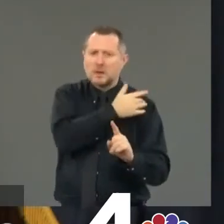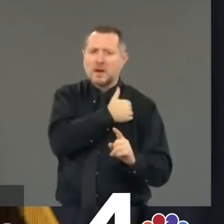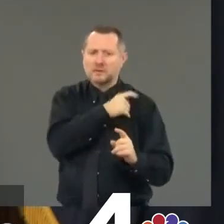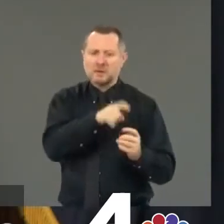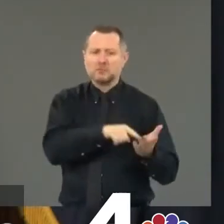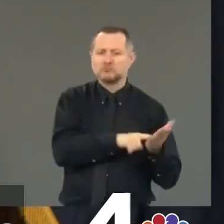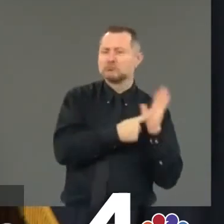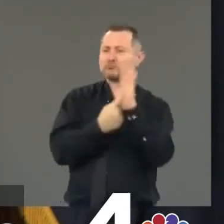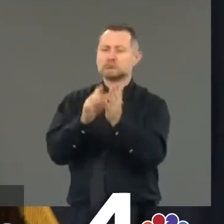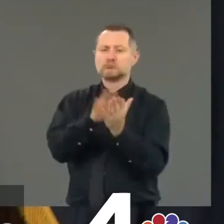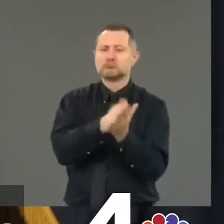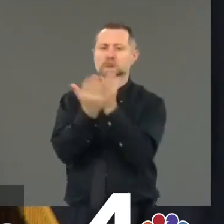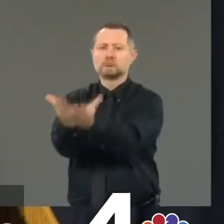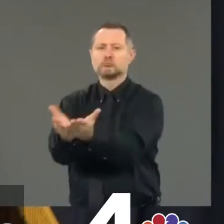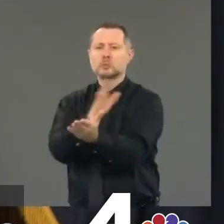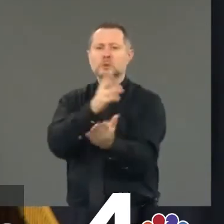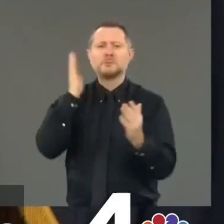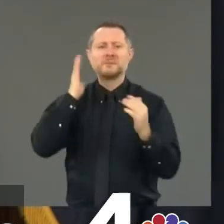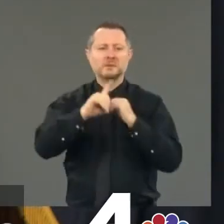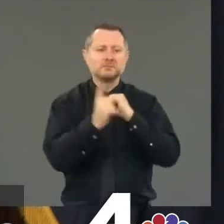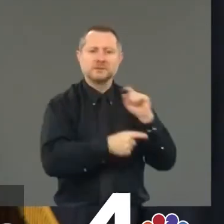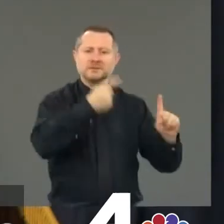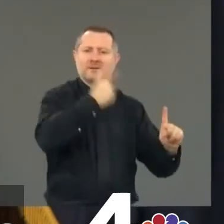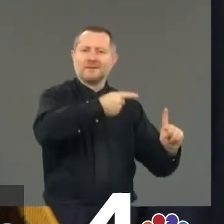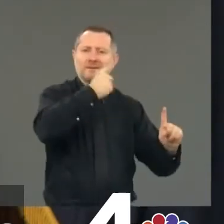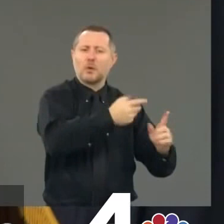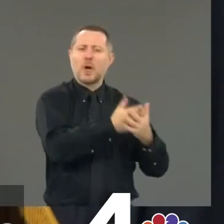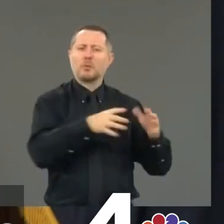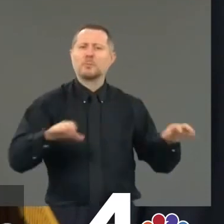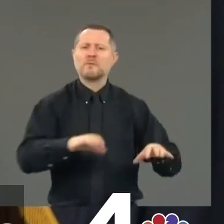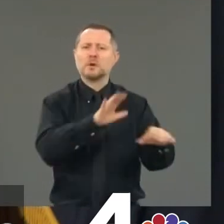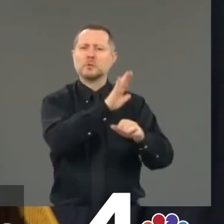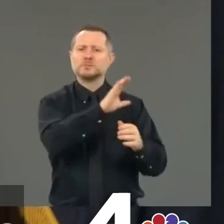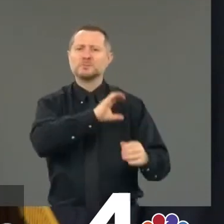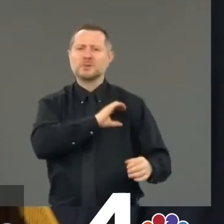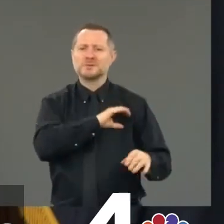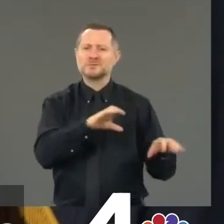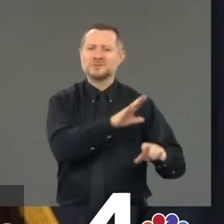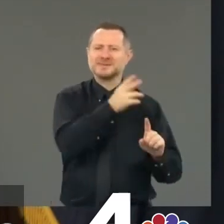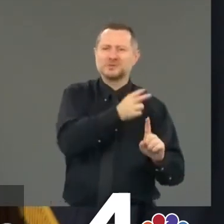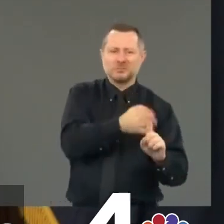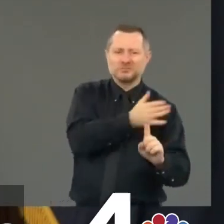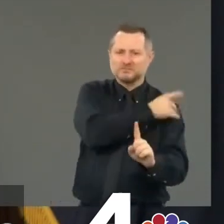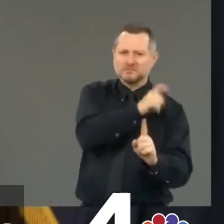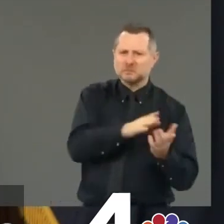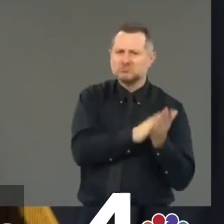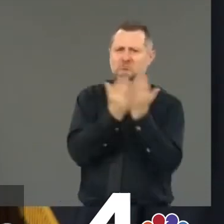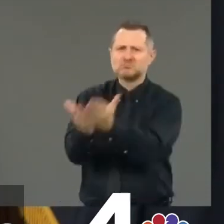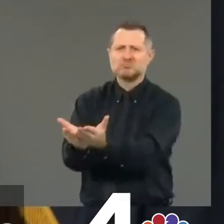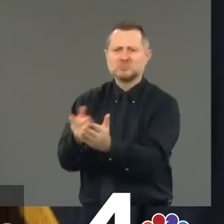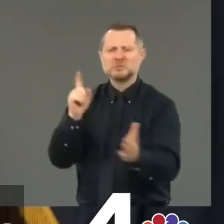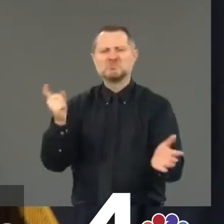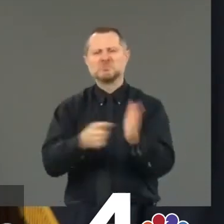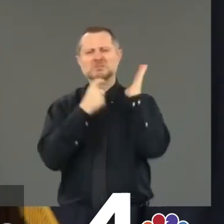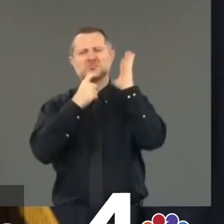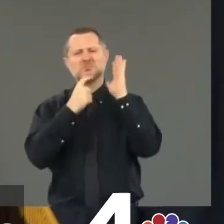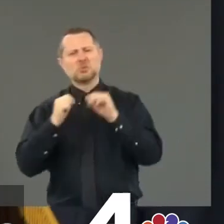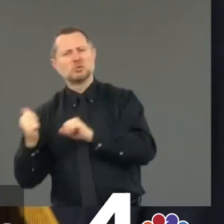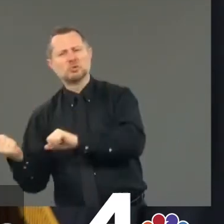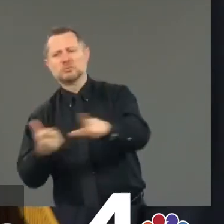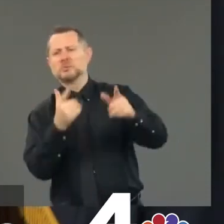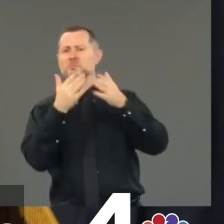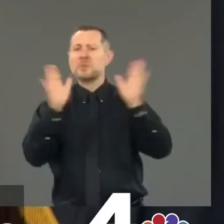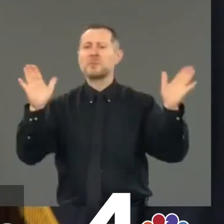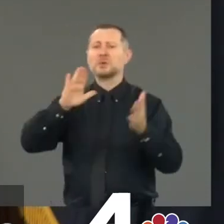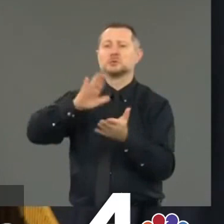see what the prior acts of that police officer was. Demand that every public school provide the